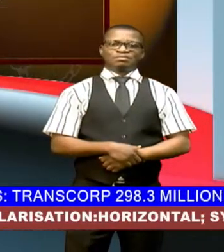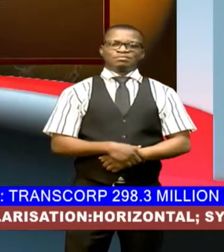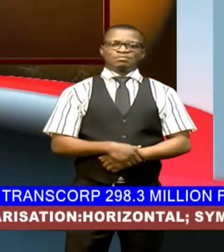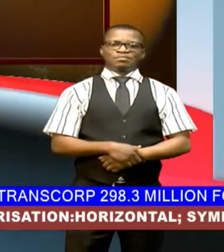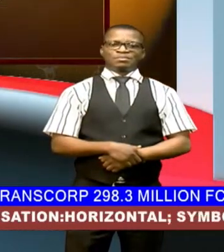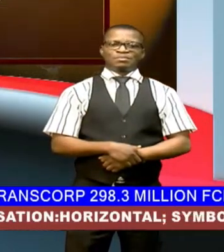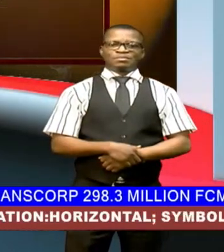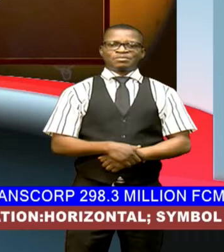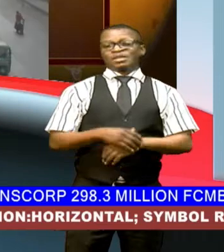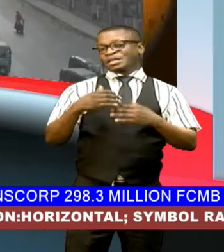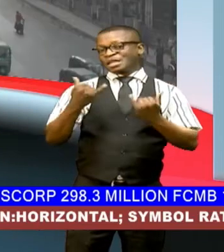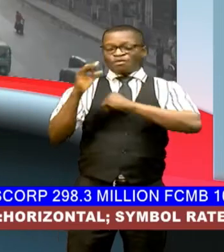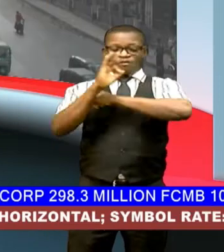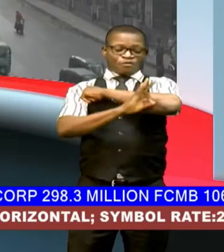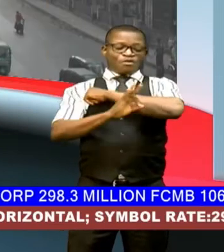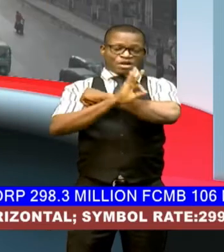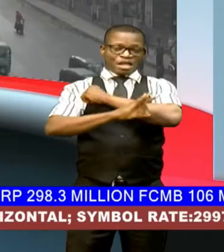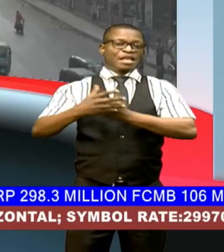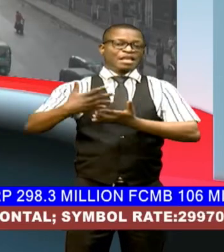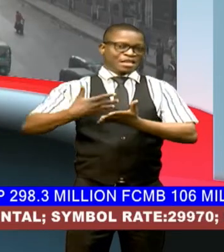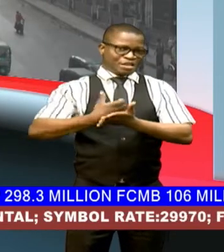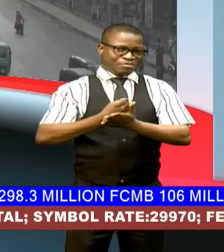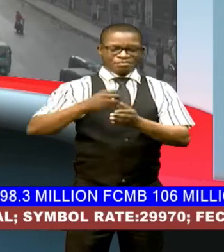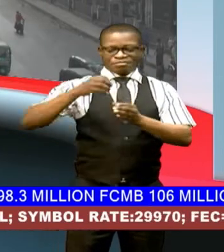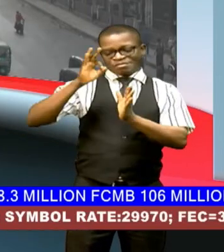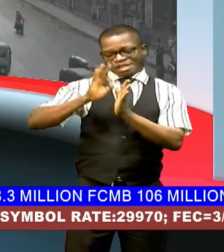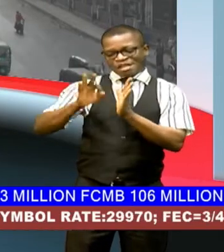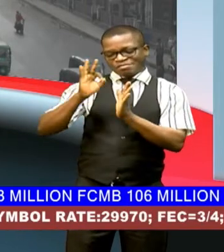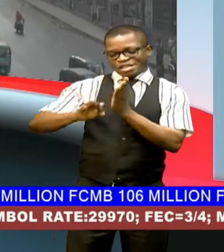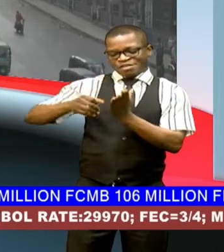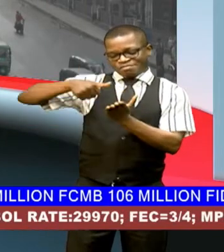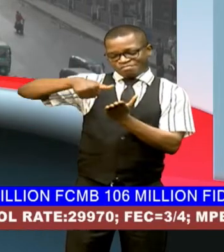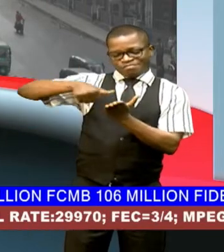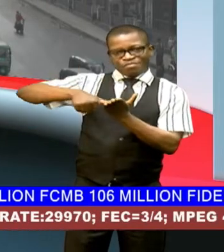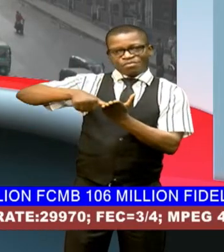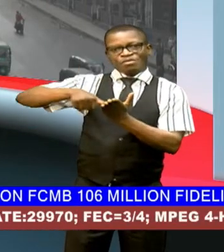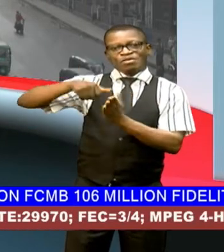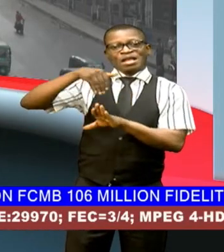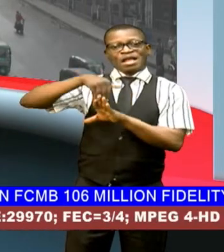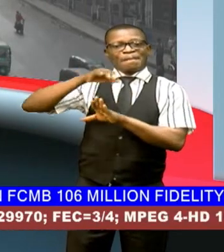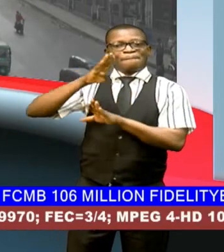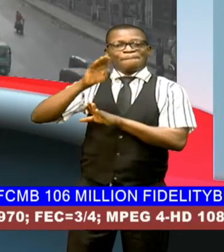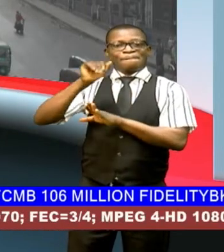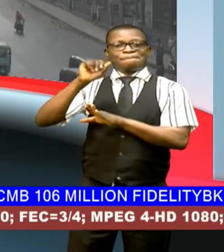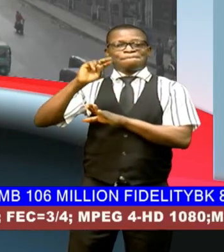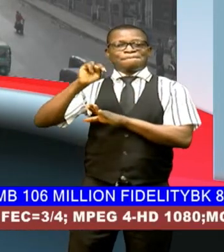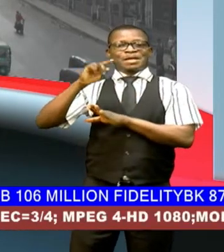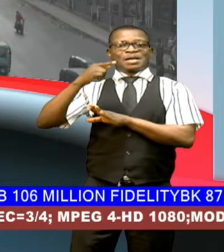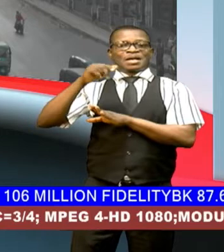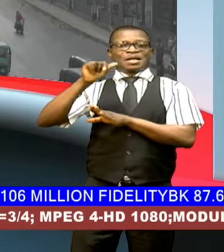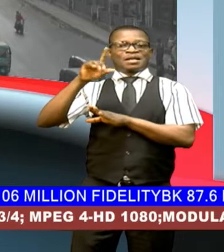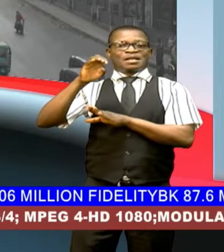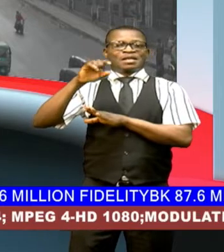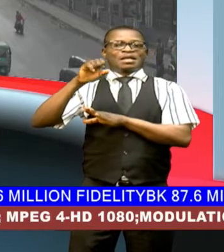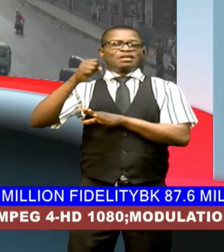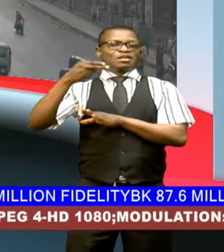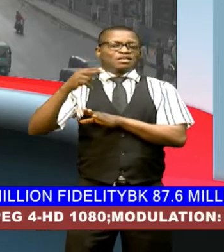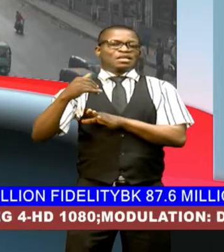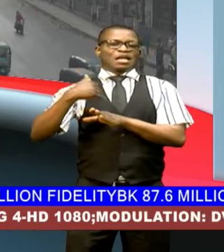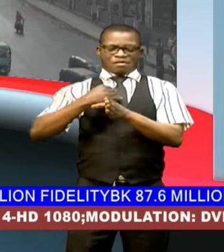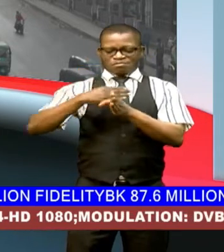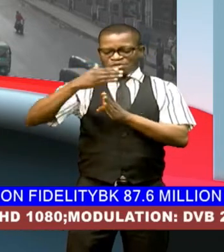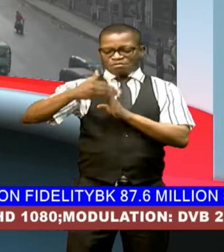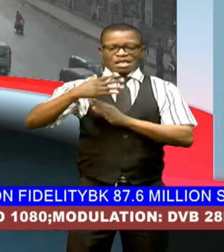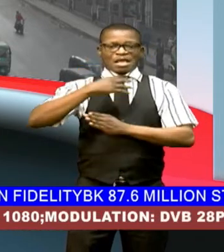and out to the foreign scene the counting of votes for the bangladesh elections has been concluded and prime